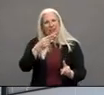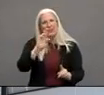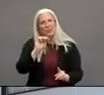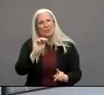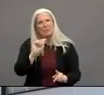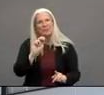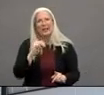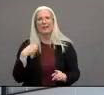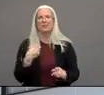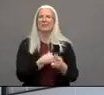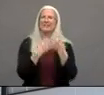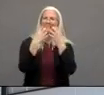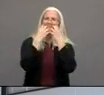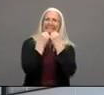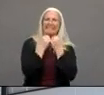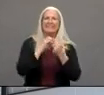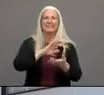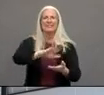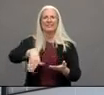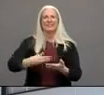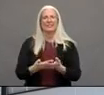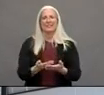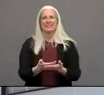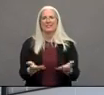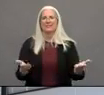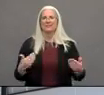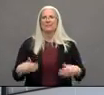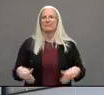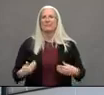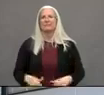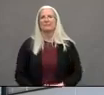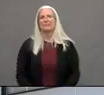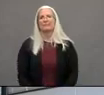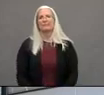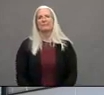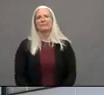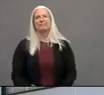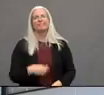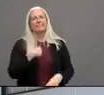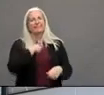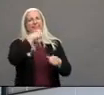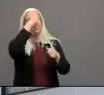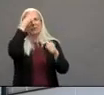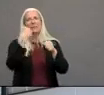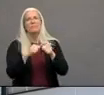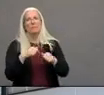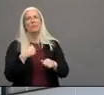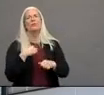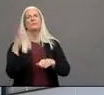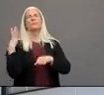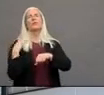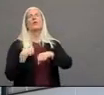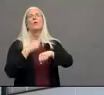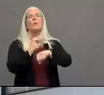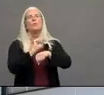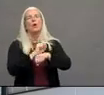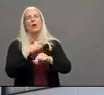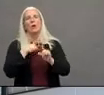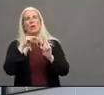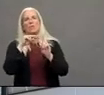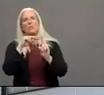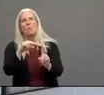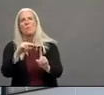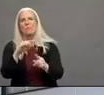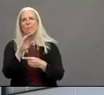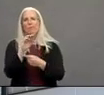remember um in particular i was in case monitoring and i was calling we had lists of patients to go through they were all positive